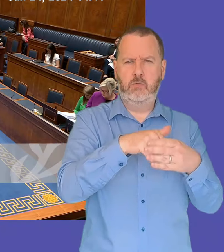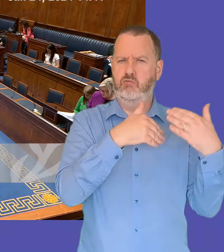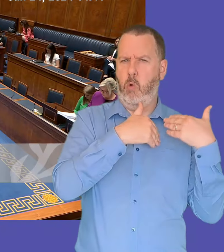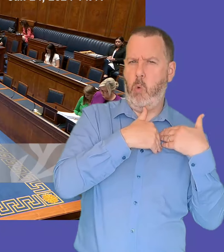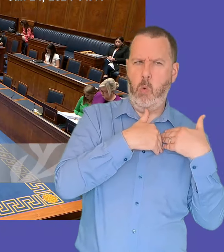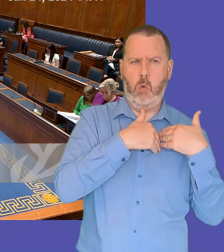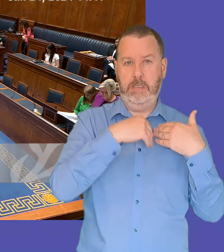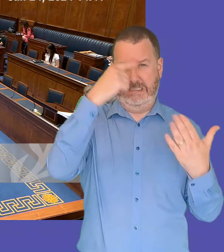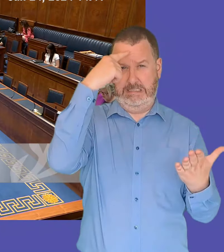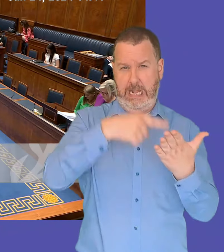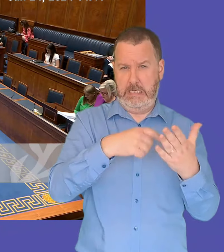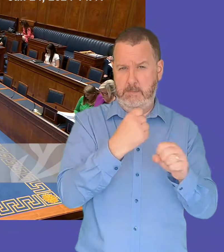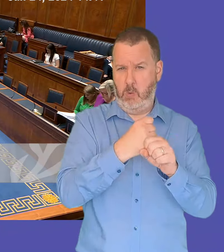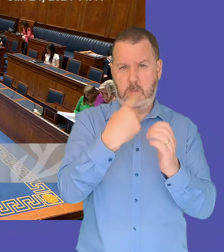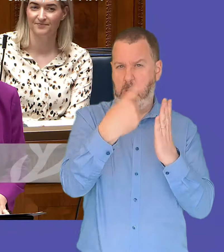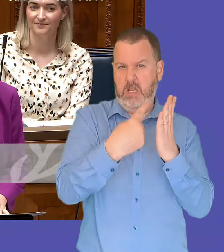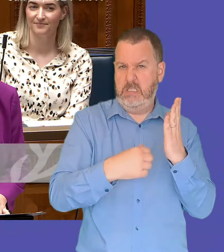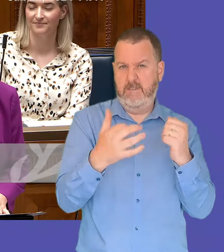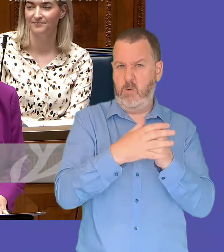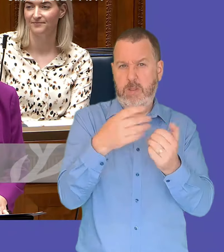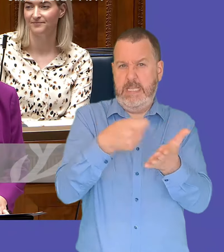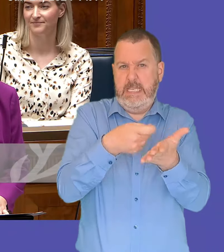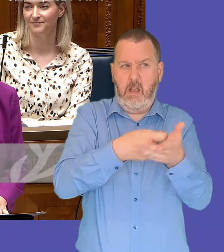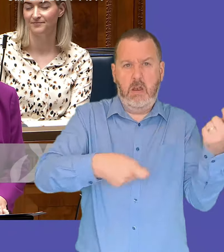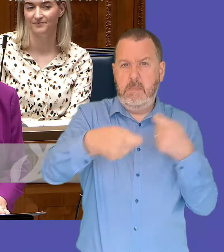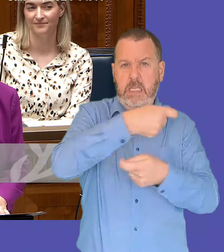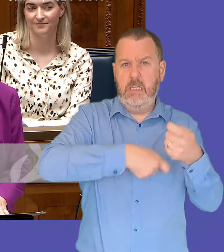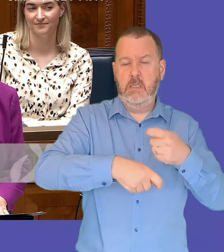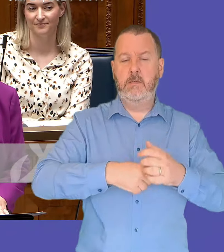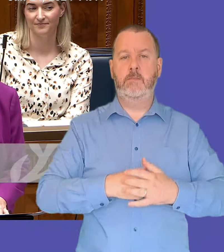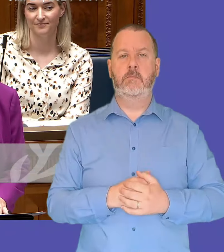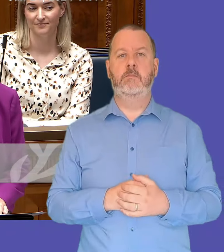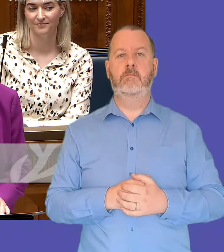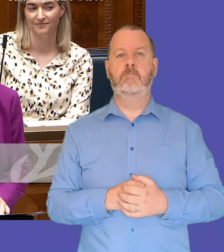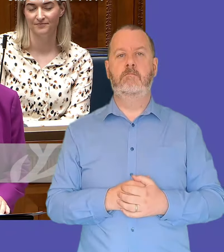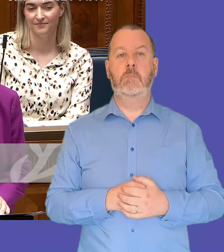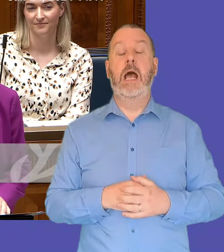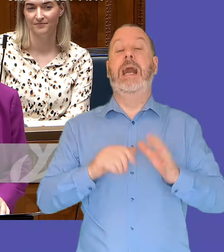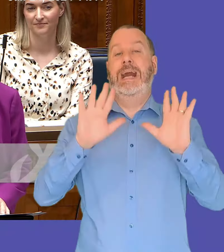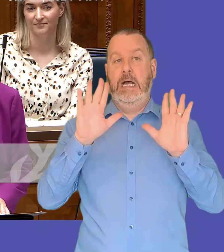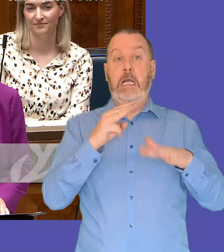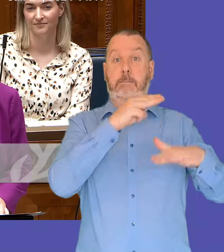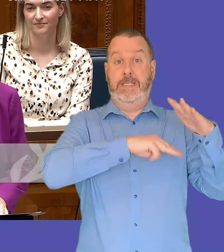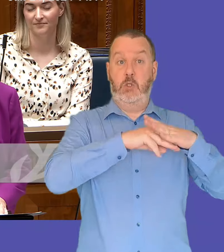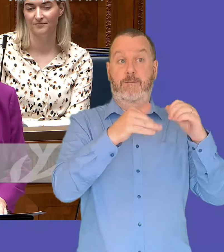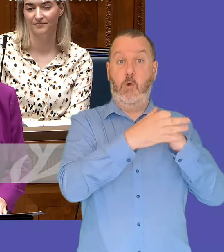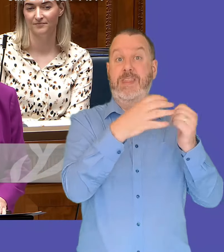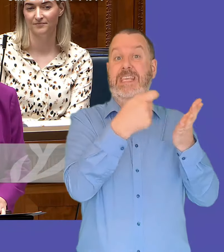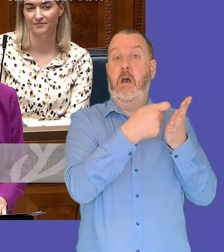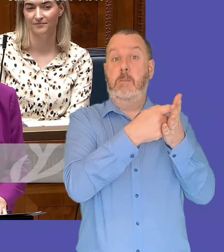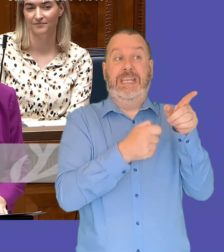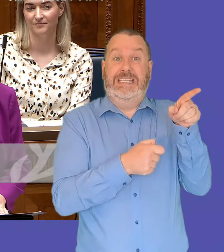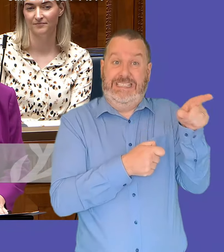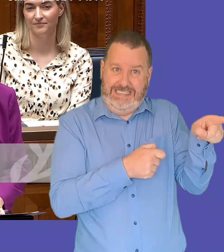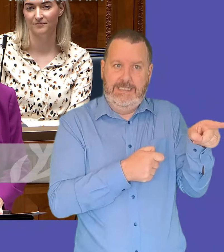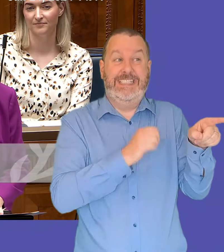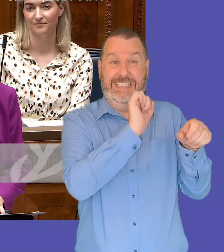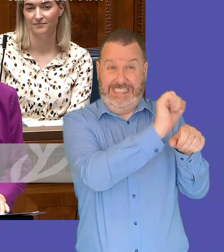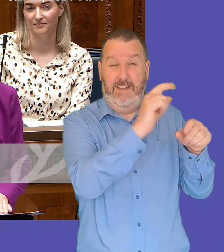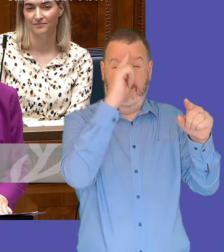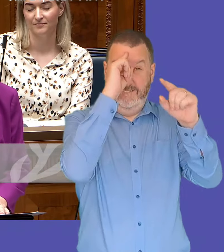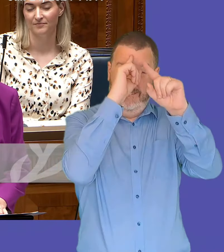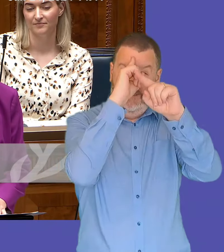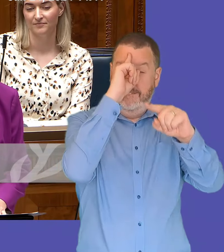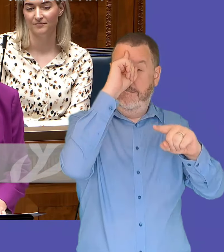so in terms of the economic strategy um it's the economy minister who sets out division and has done so since he's come into office um